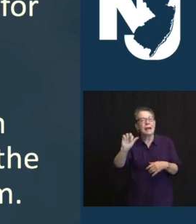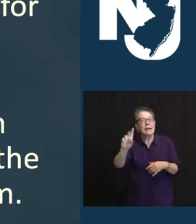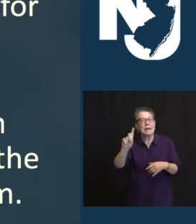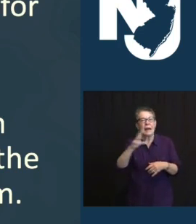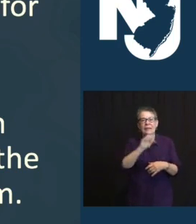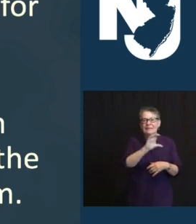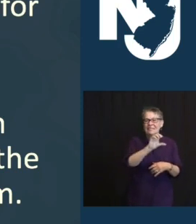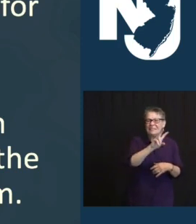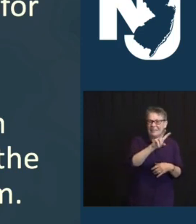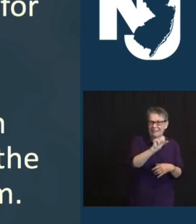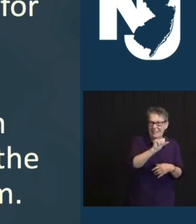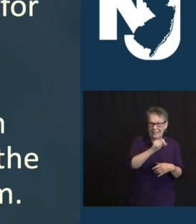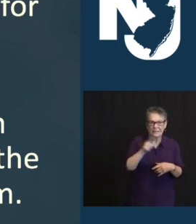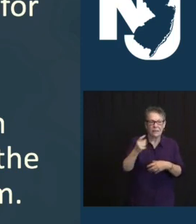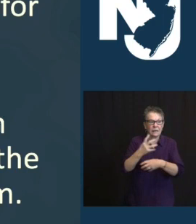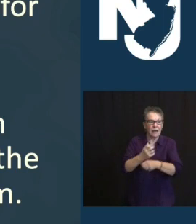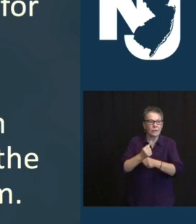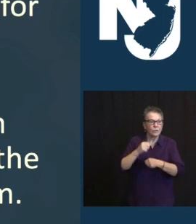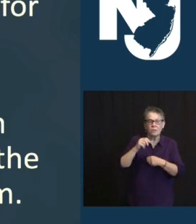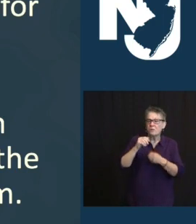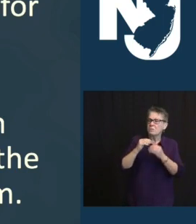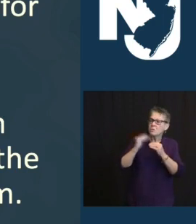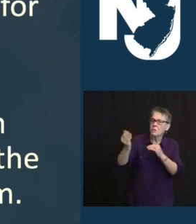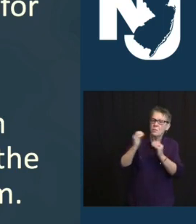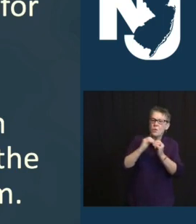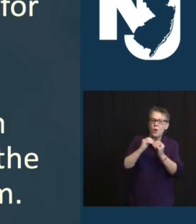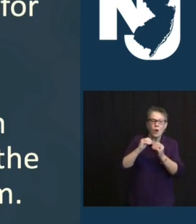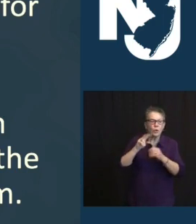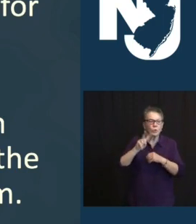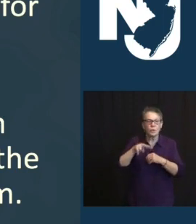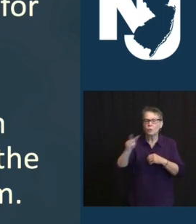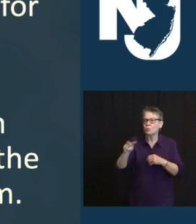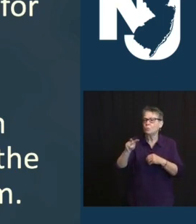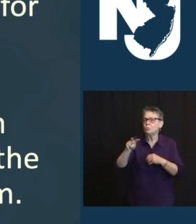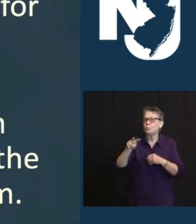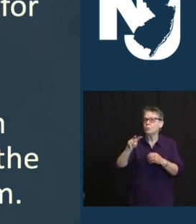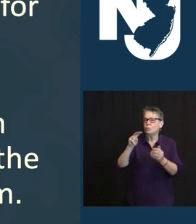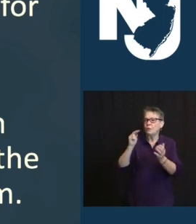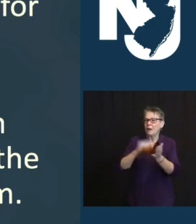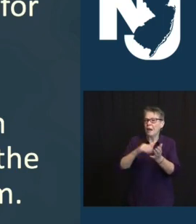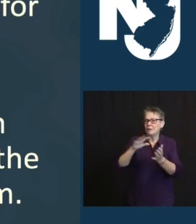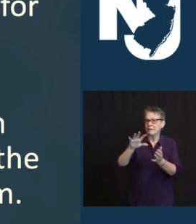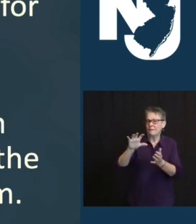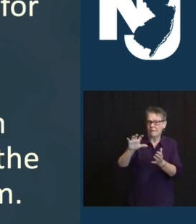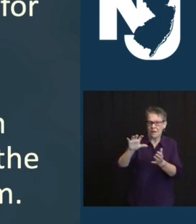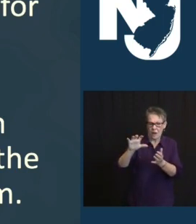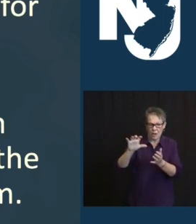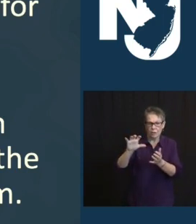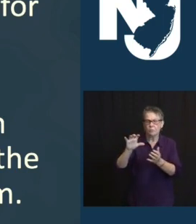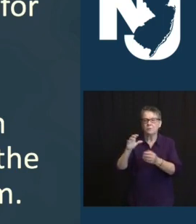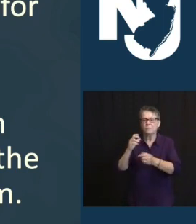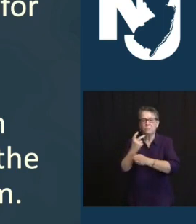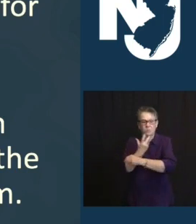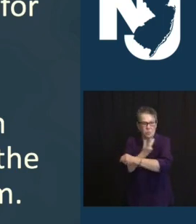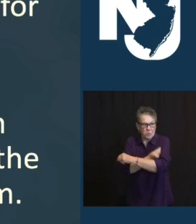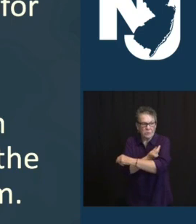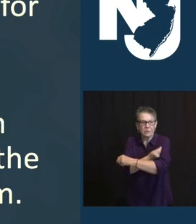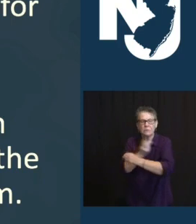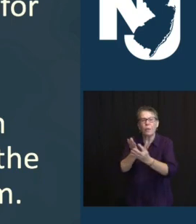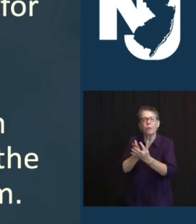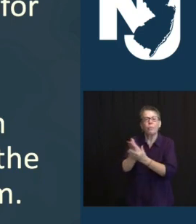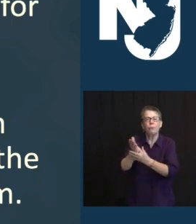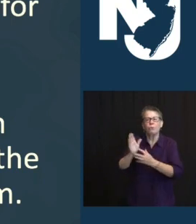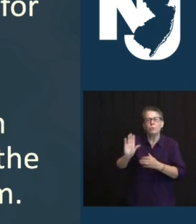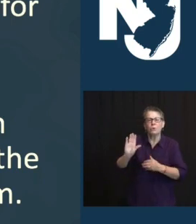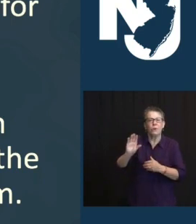FROM JOHNSON AND JOHNSON THROUGH THE FEDERAL RETAIL PHARMACY PROGRAM. THESE ARE ADDITIVE TO THE DOSES THAT WE ARE